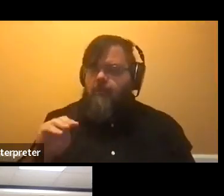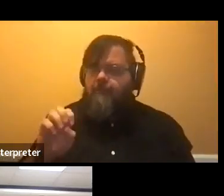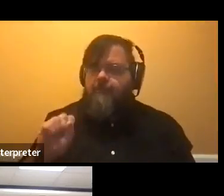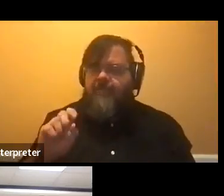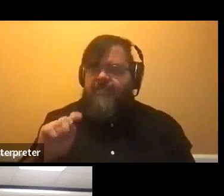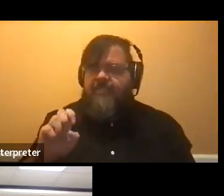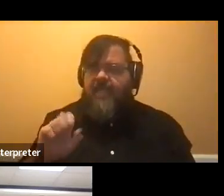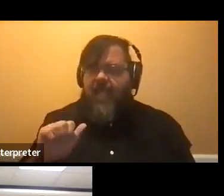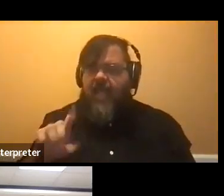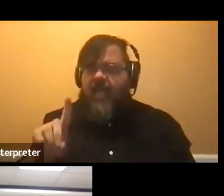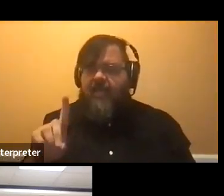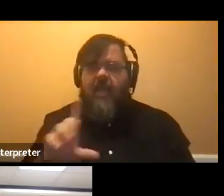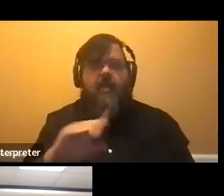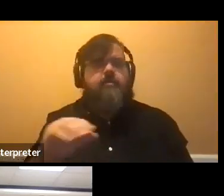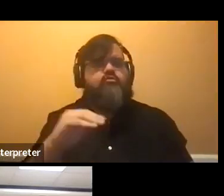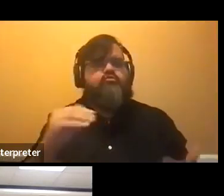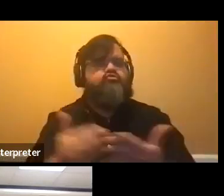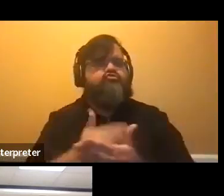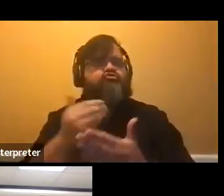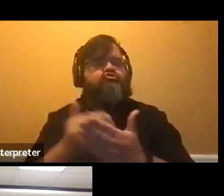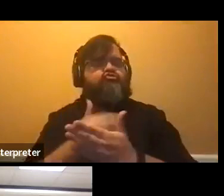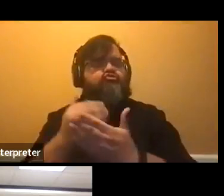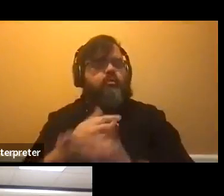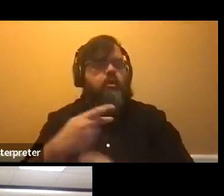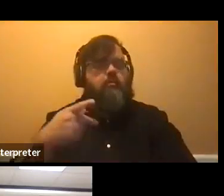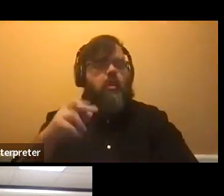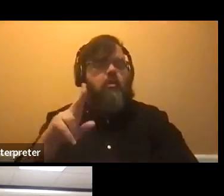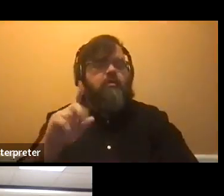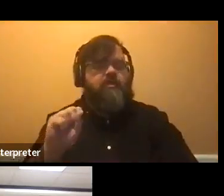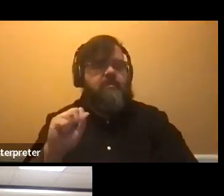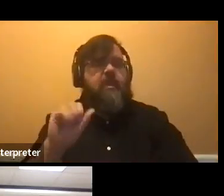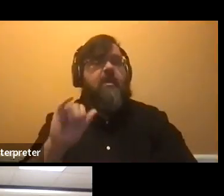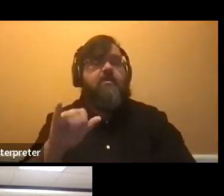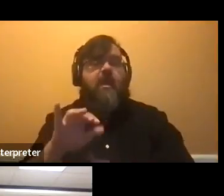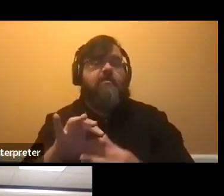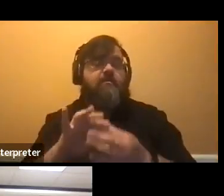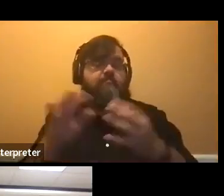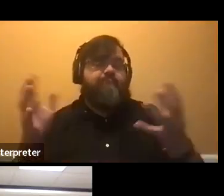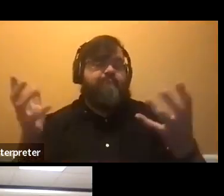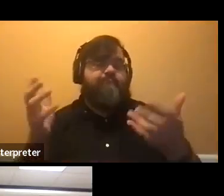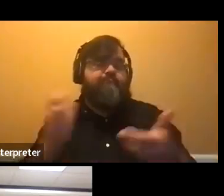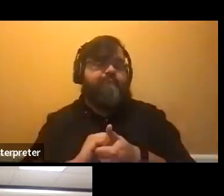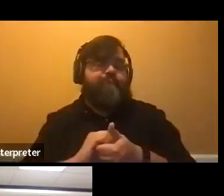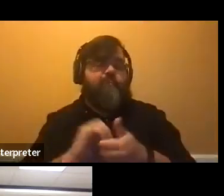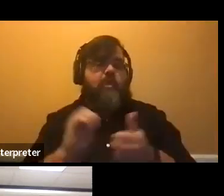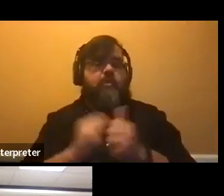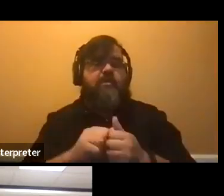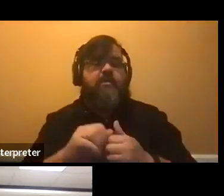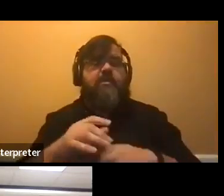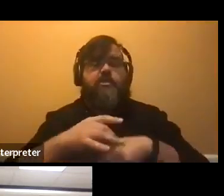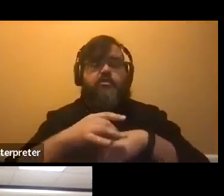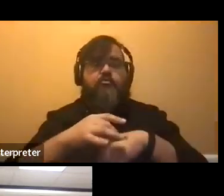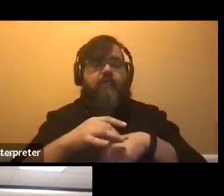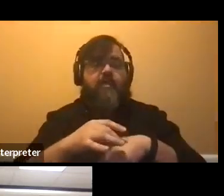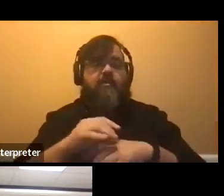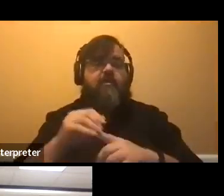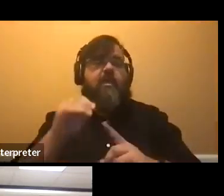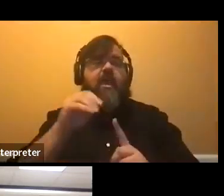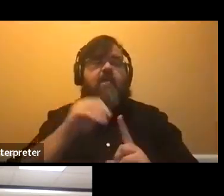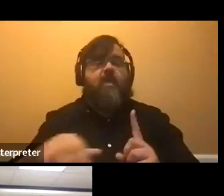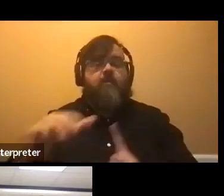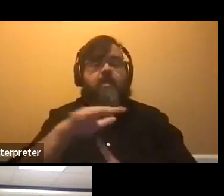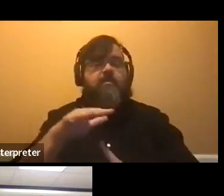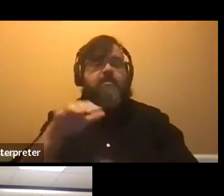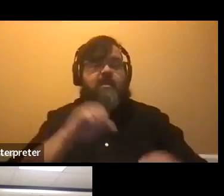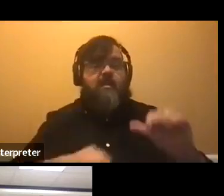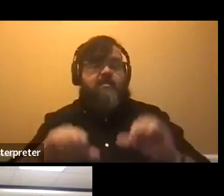So it, and it's in partnership with the department of geographic and environmental sciences. So it promises to be a